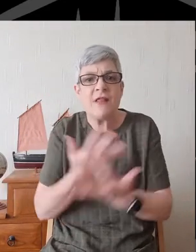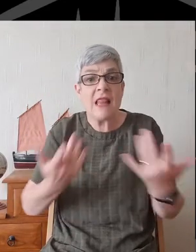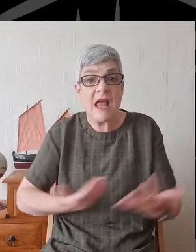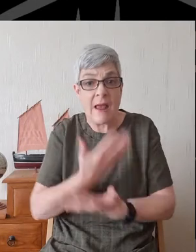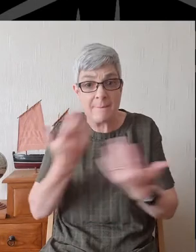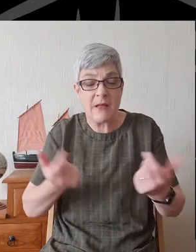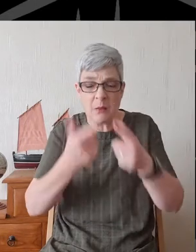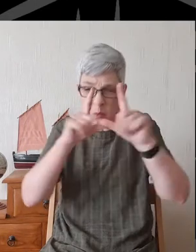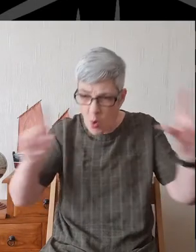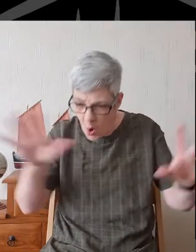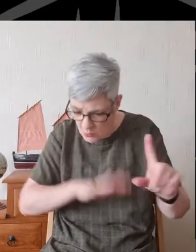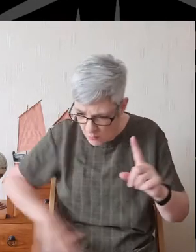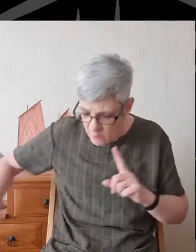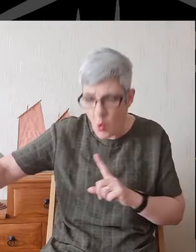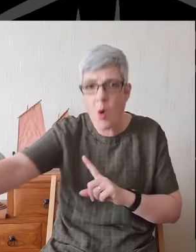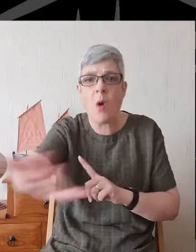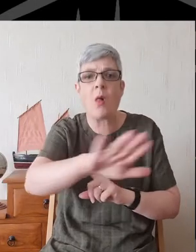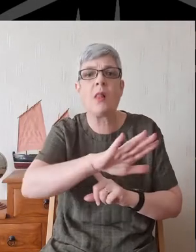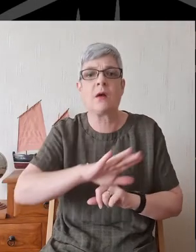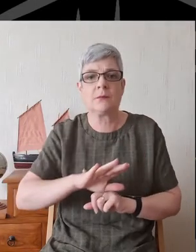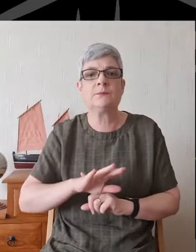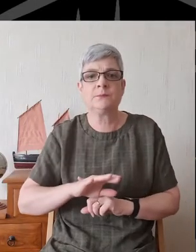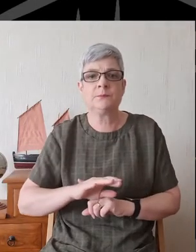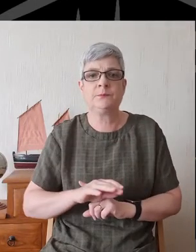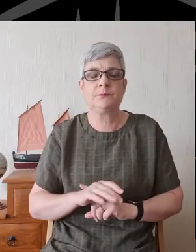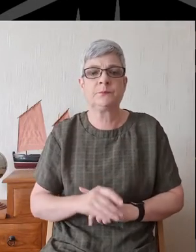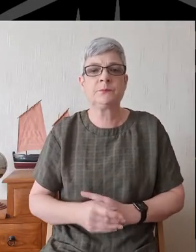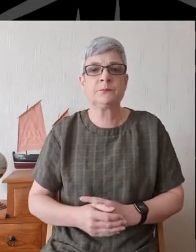over everything, Lord over all.